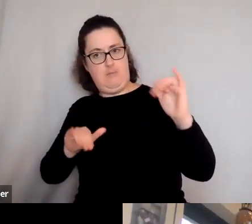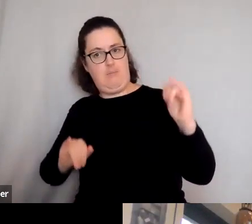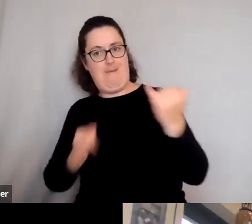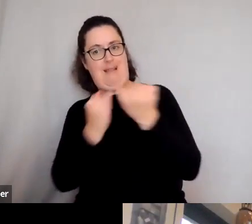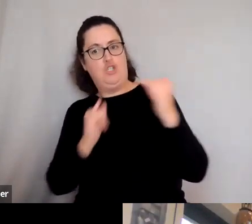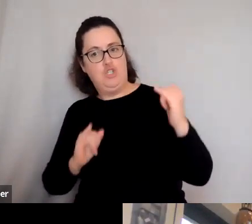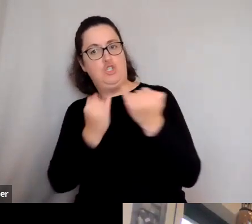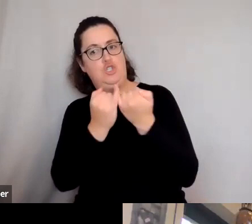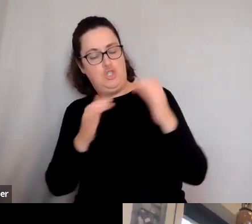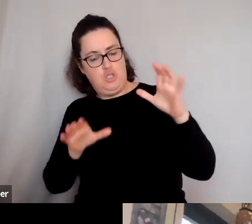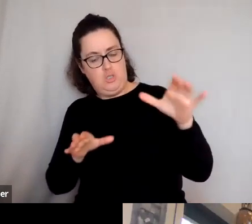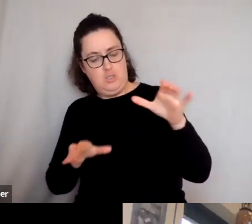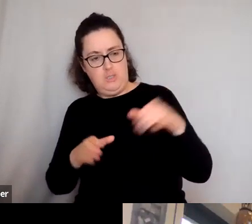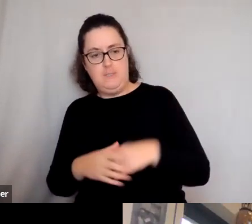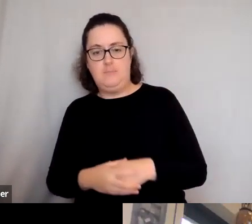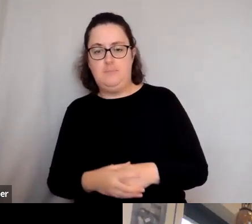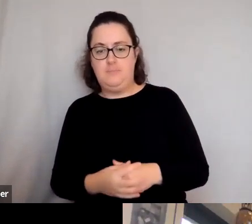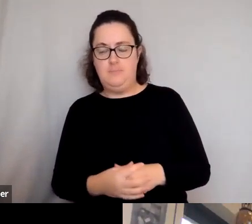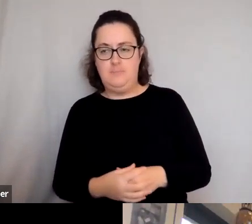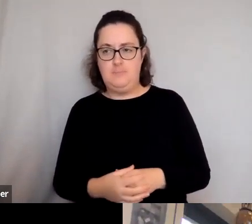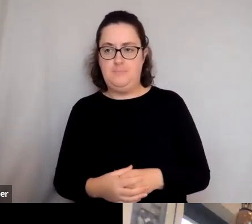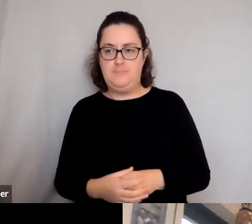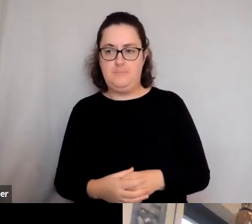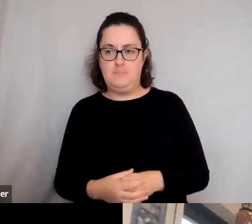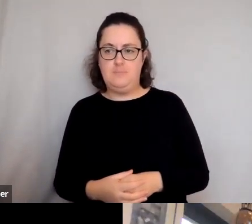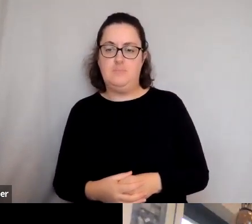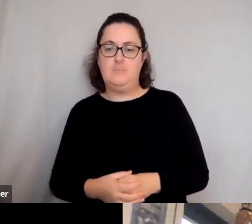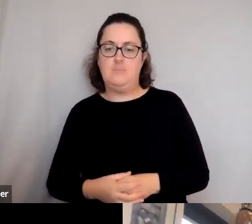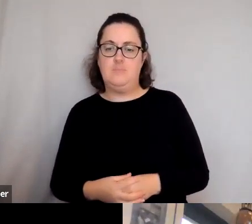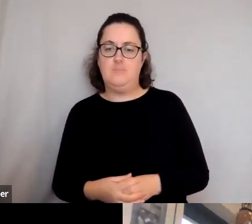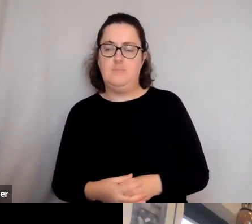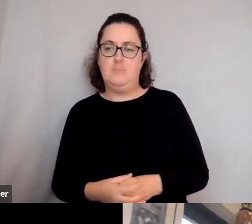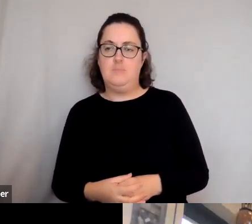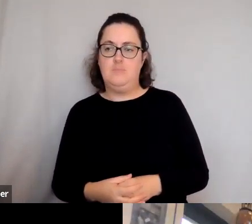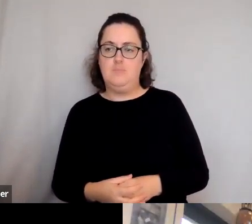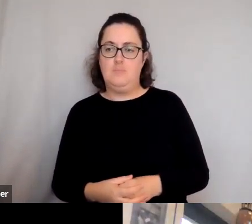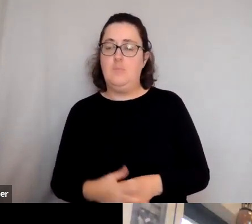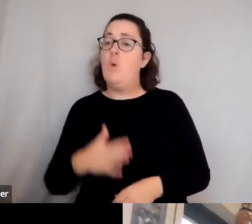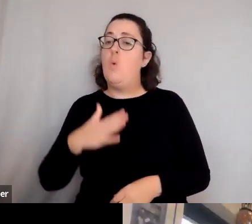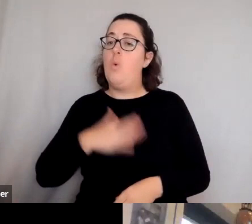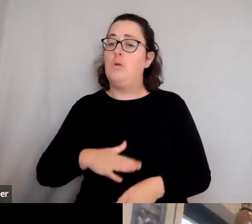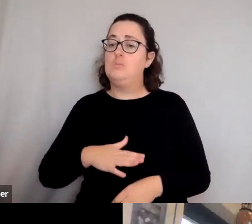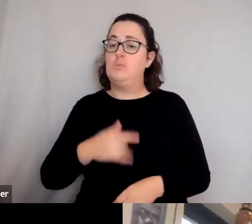you know, if you want people to be responsible,